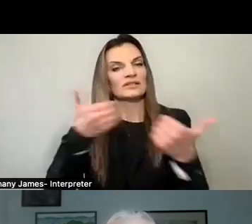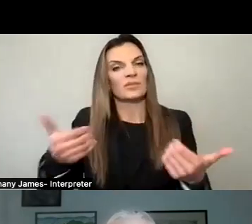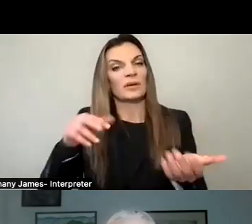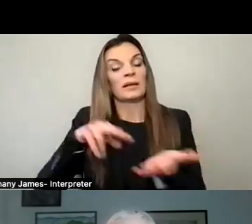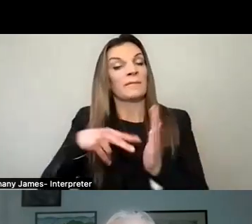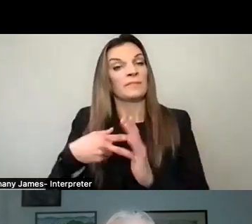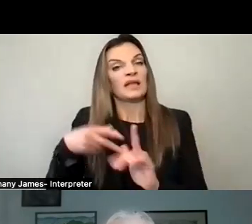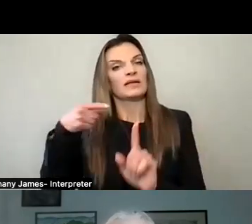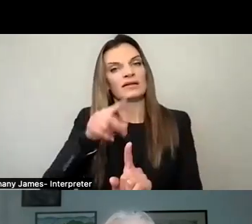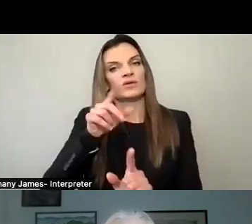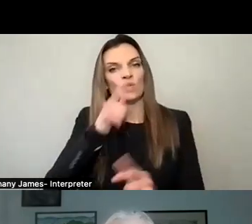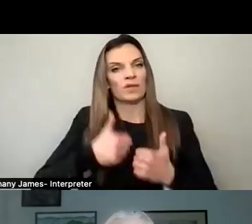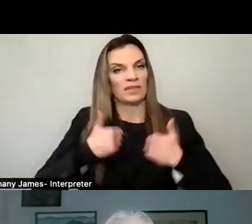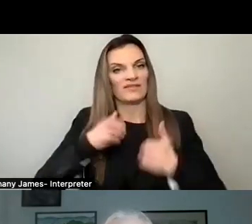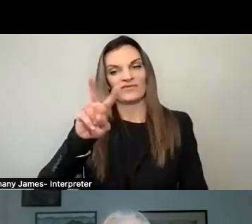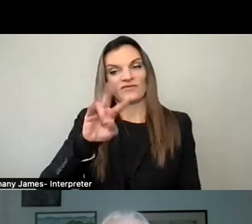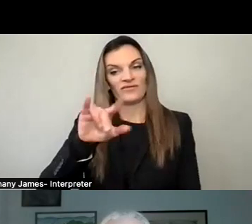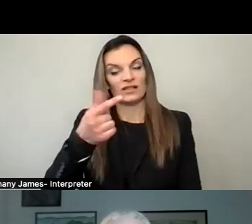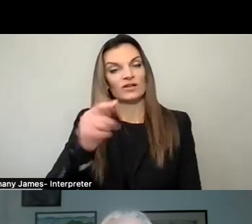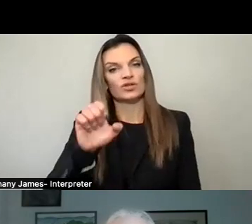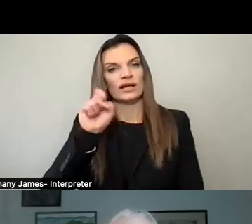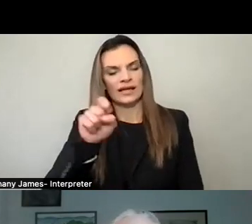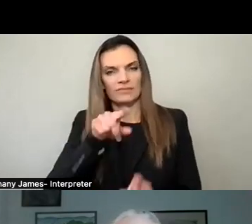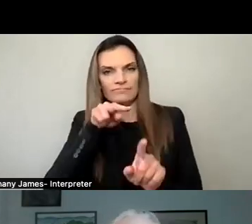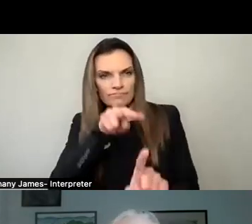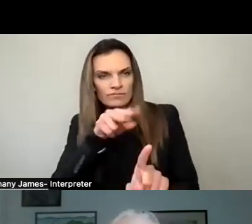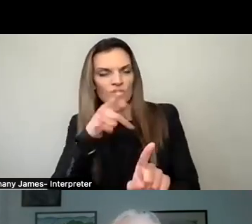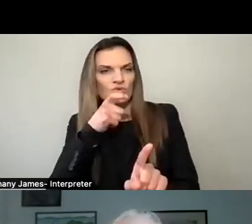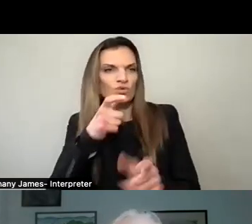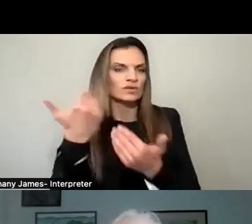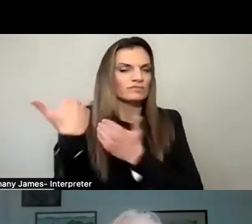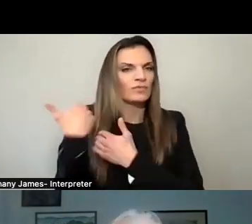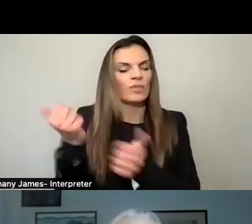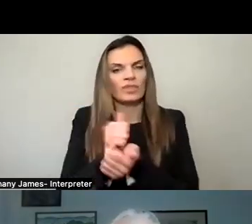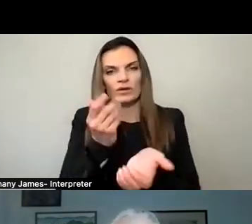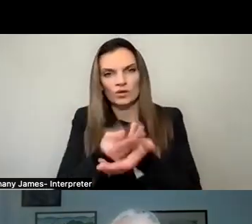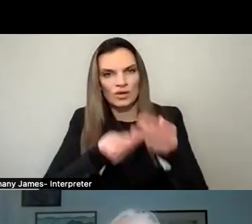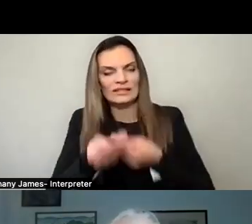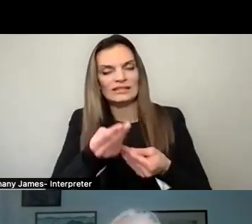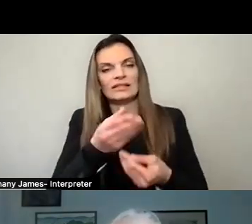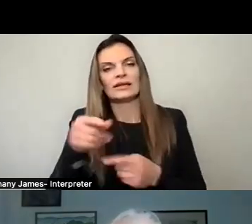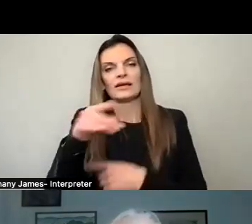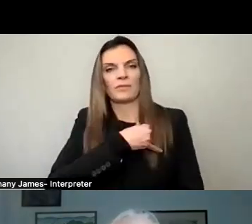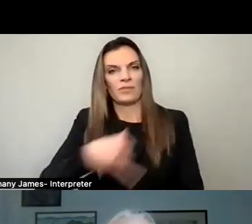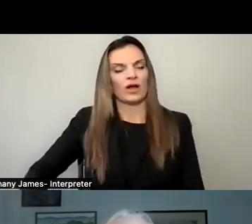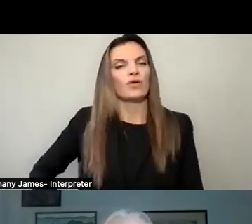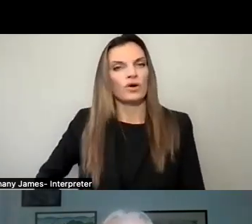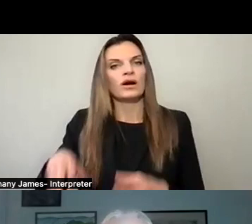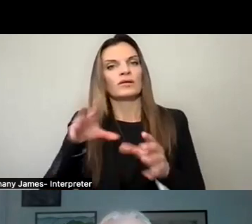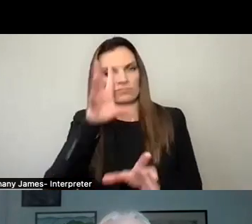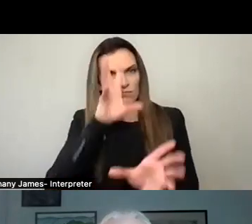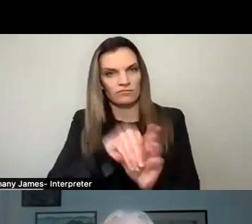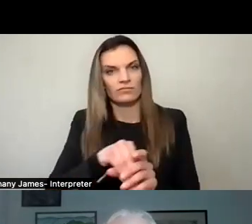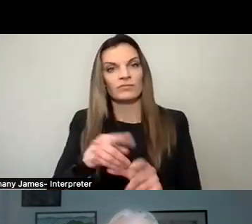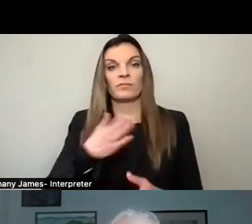can focus on who's running for trustee or mayor and sort of blank out all the other stuff. One of the